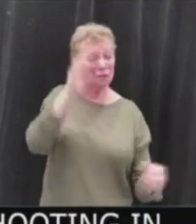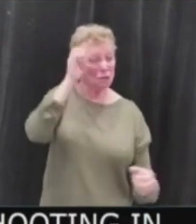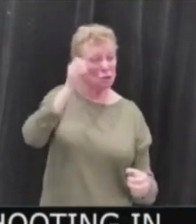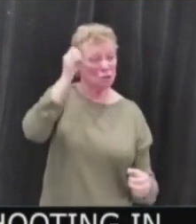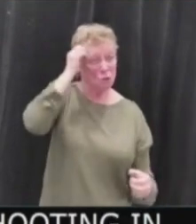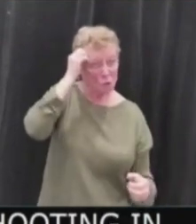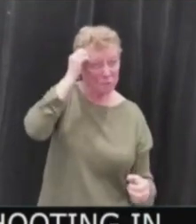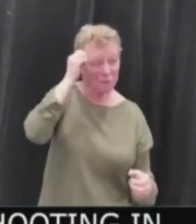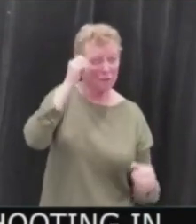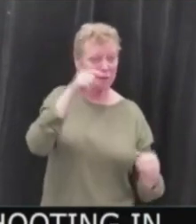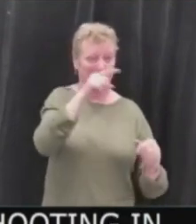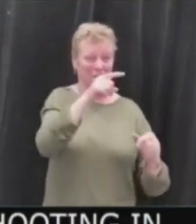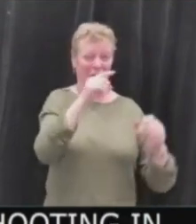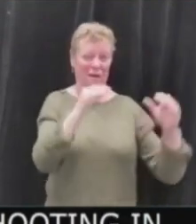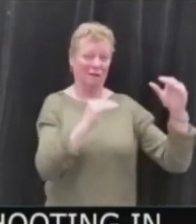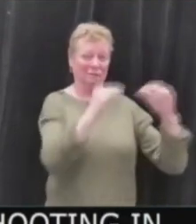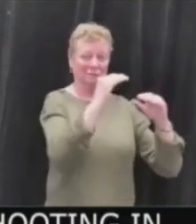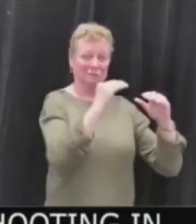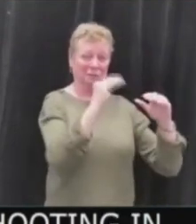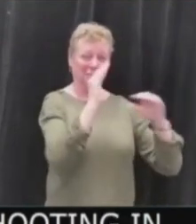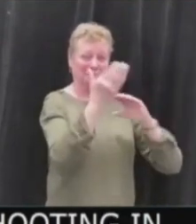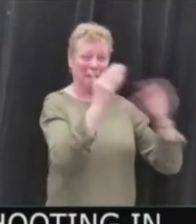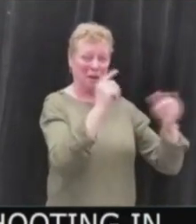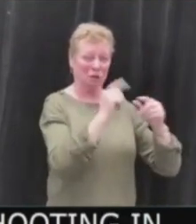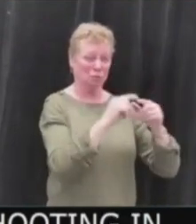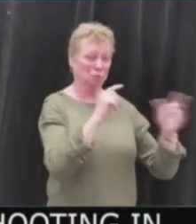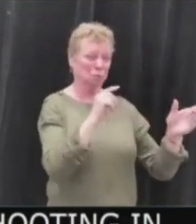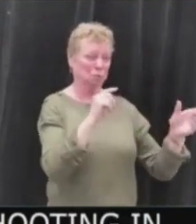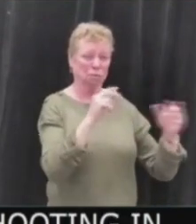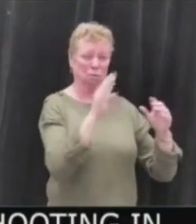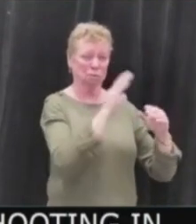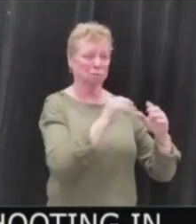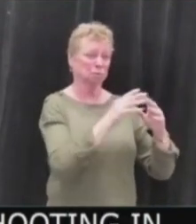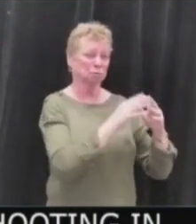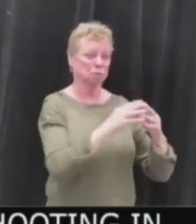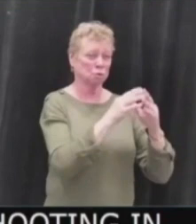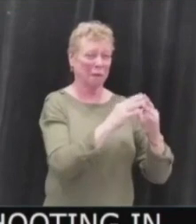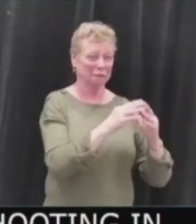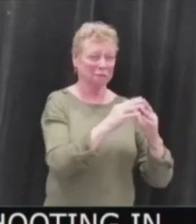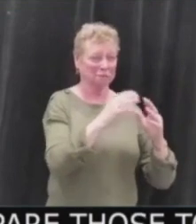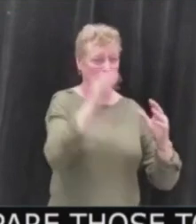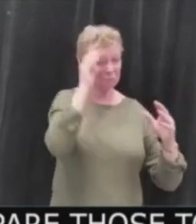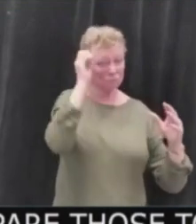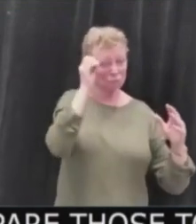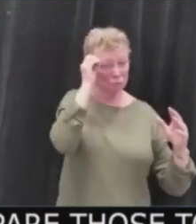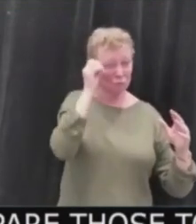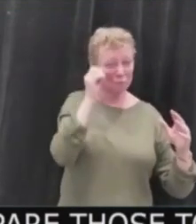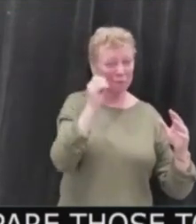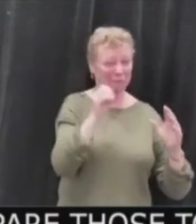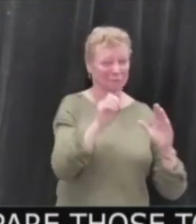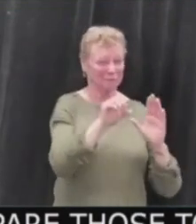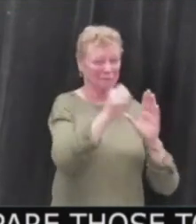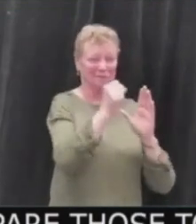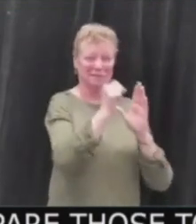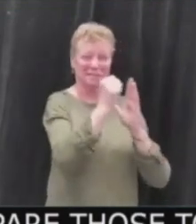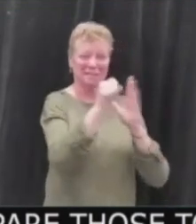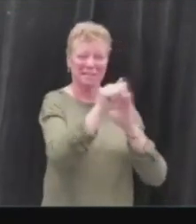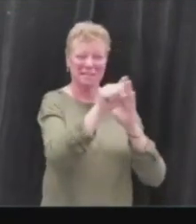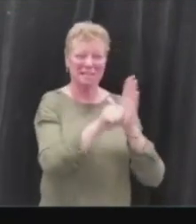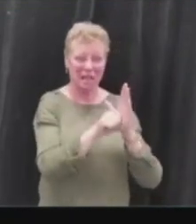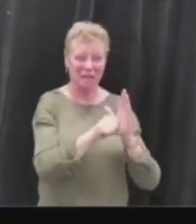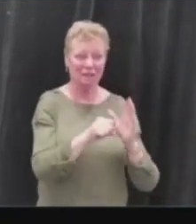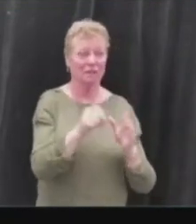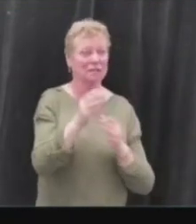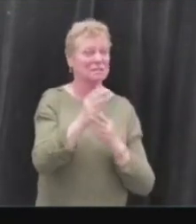numerically when you compare those to the U.S., to Europe as a whole or individual states. In fact, there are some states that haven't had mass